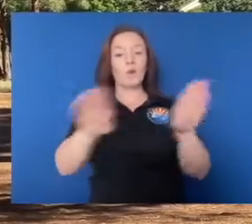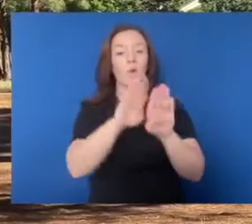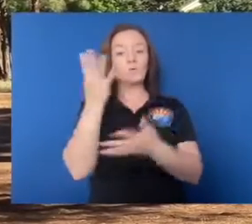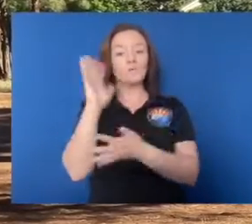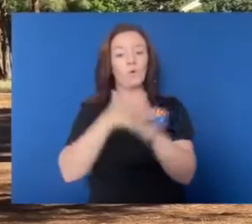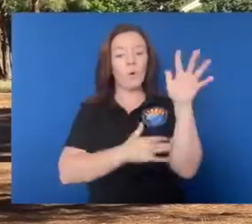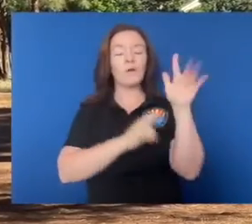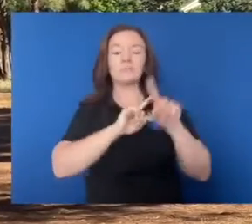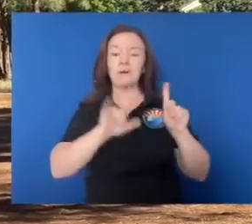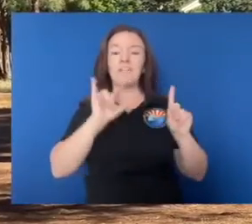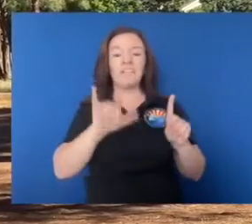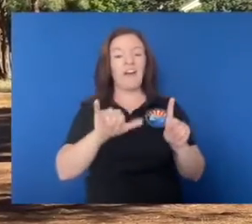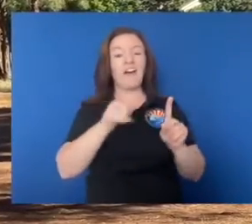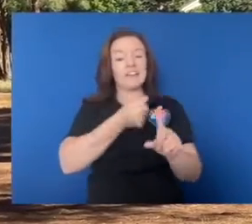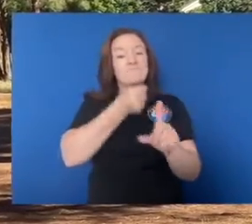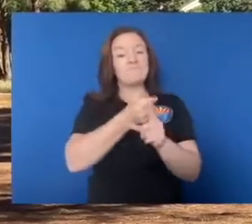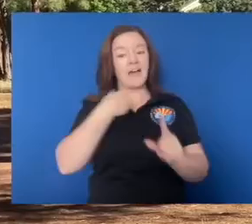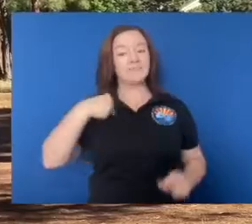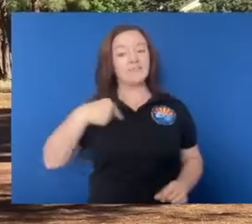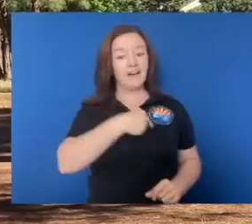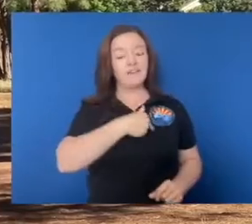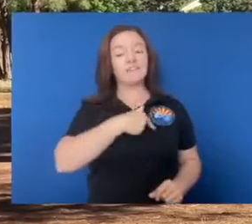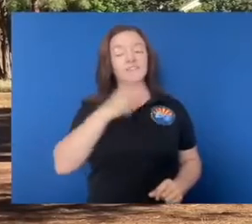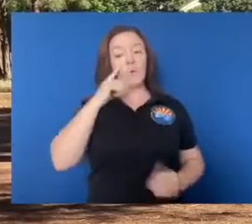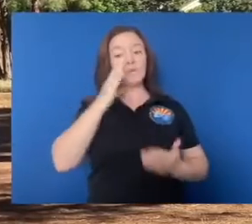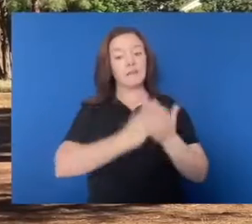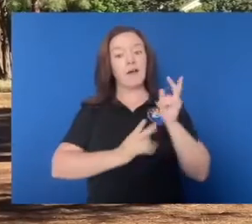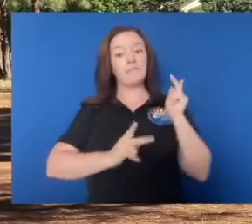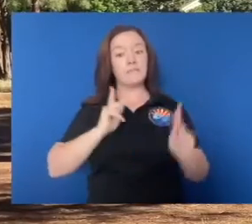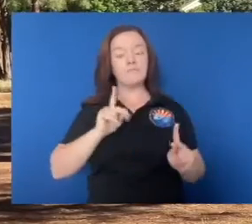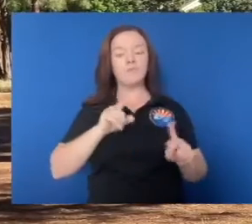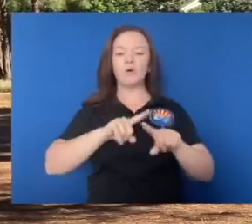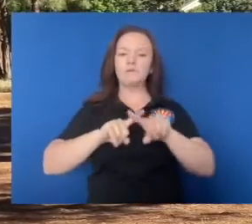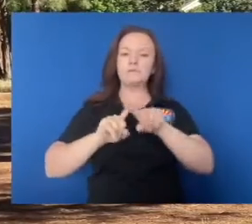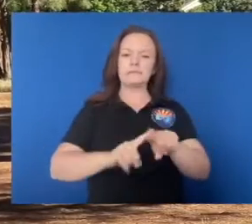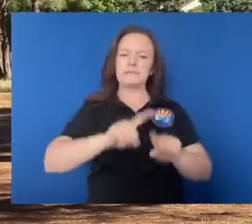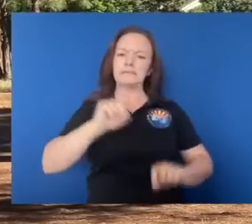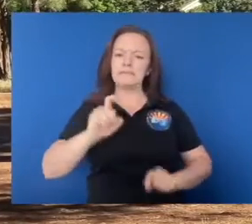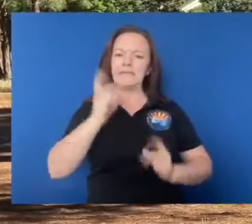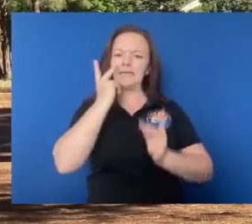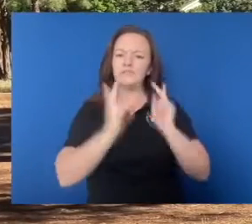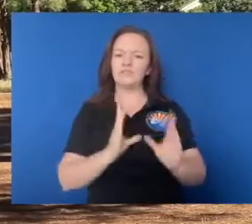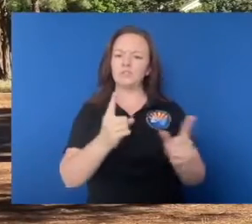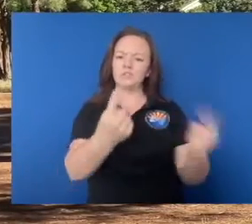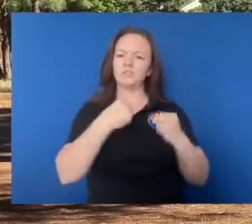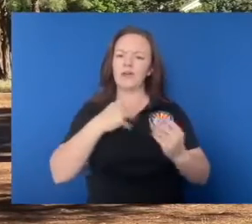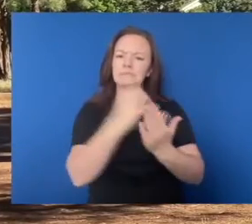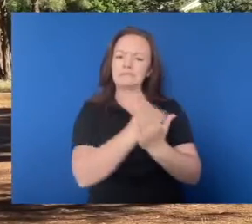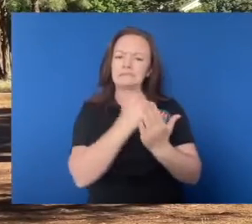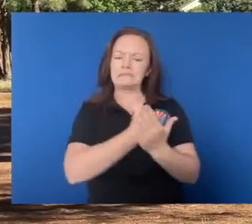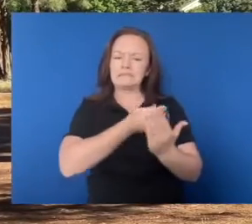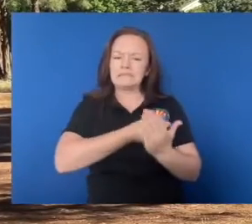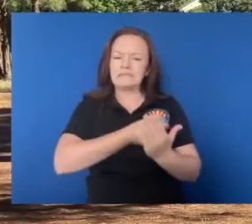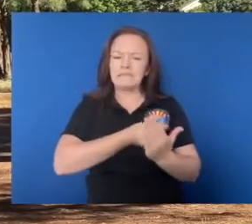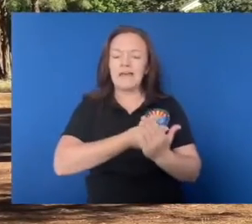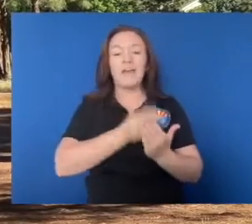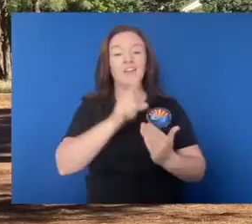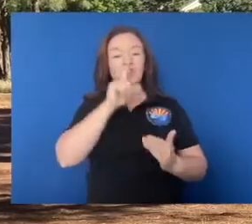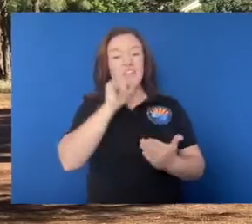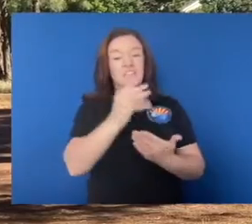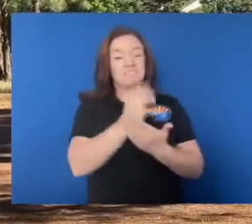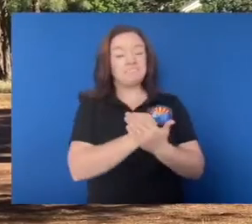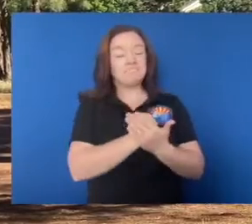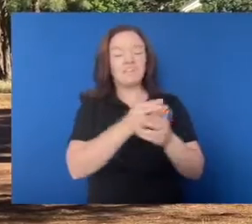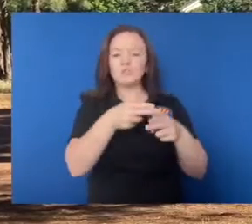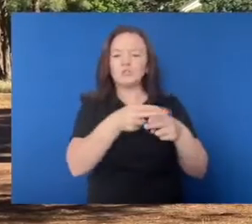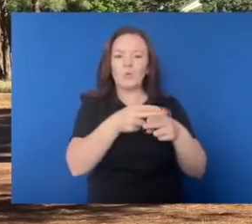have a big impact up here. This is our livelihood to some folks and they rely on that, you know, for just a few short months to,